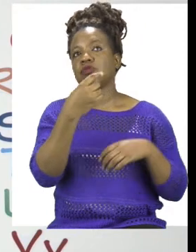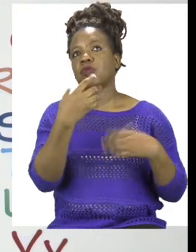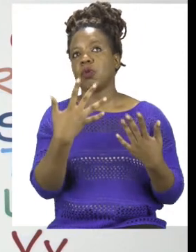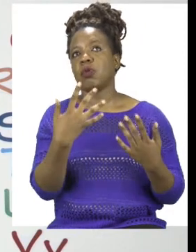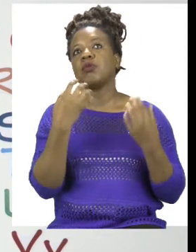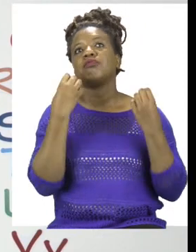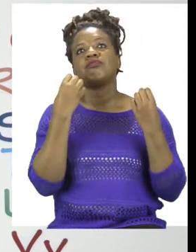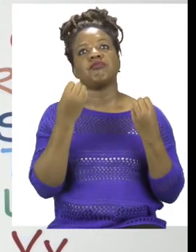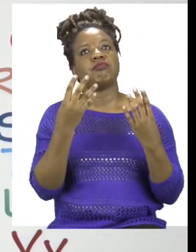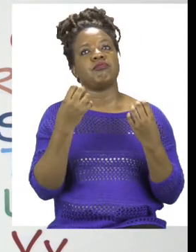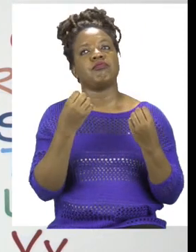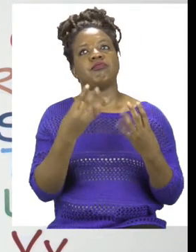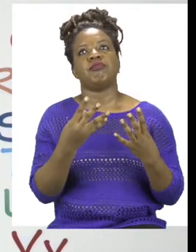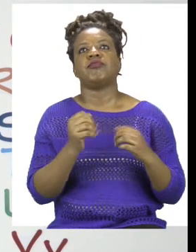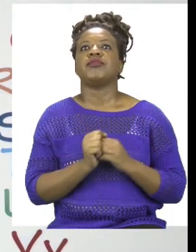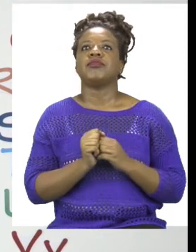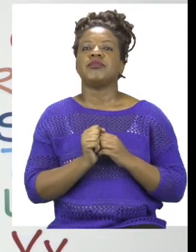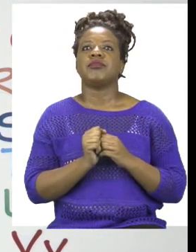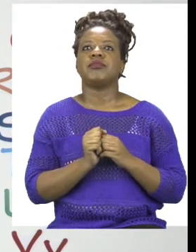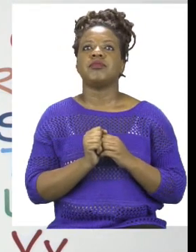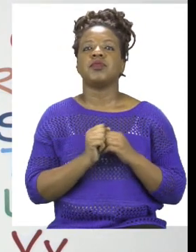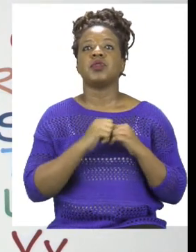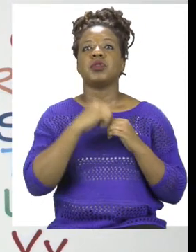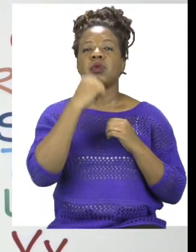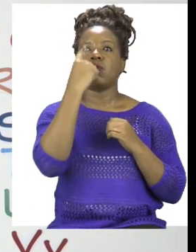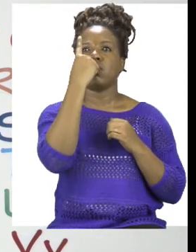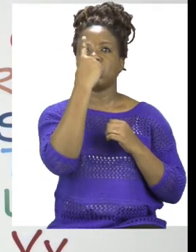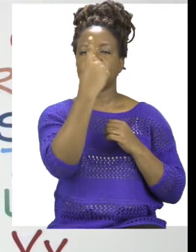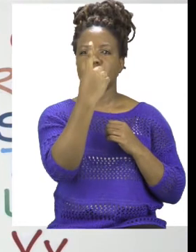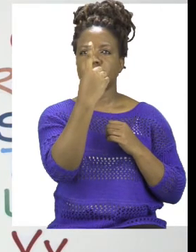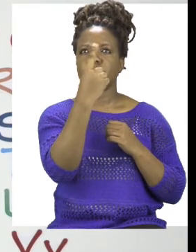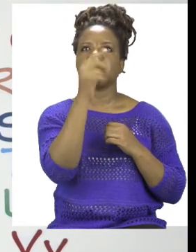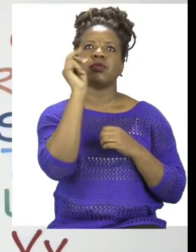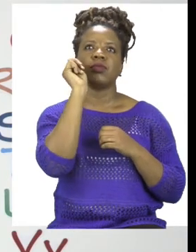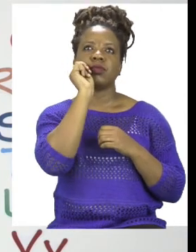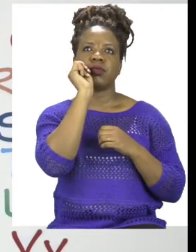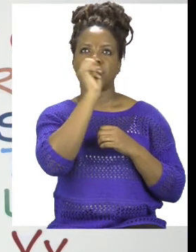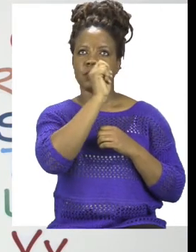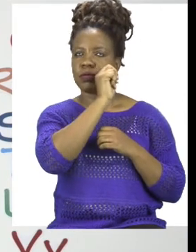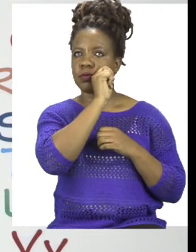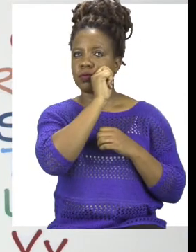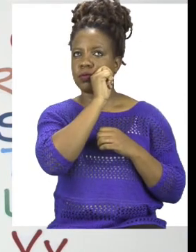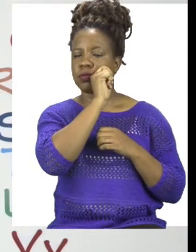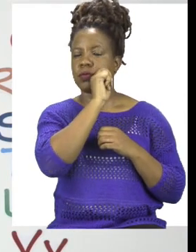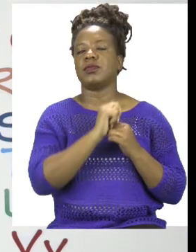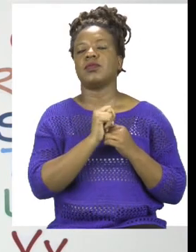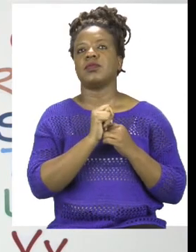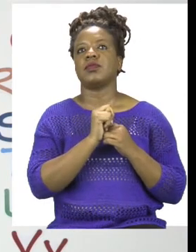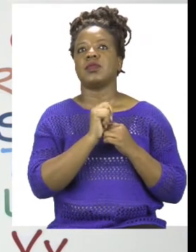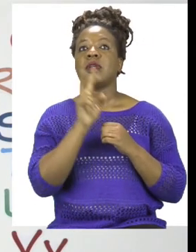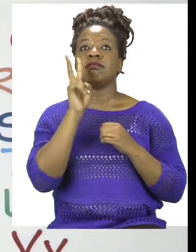When we have a singular noun the verb needs to have an S.